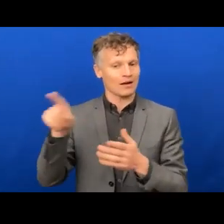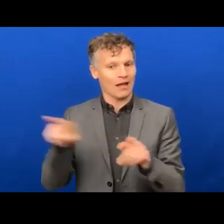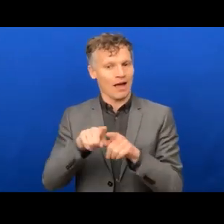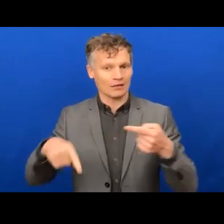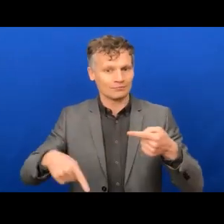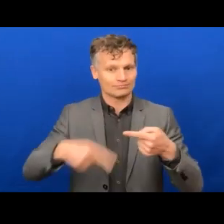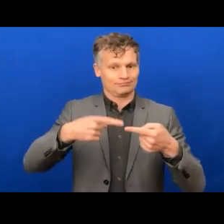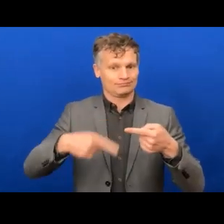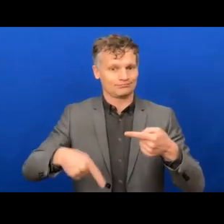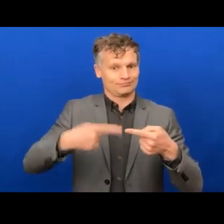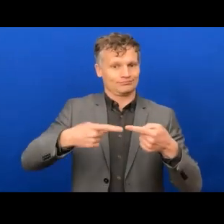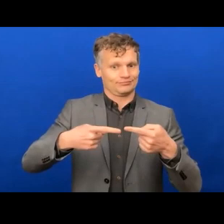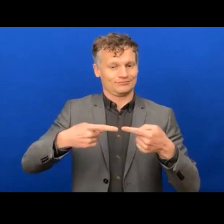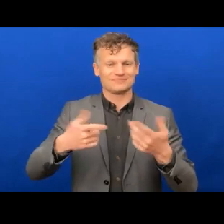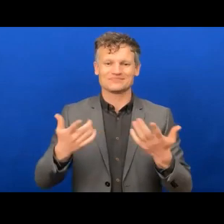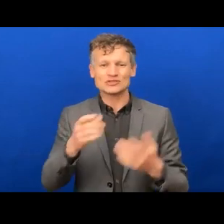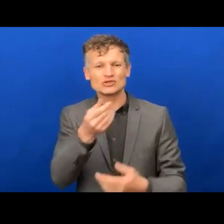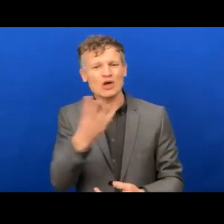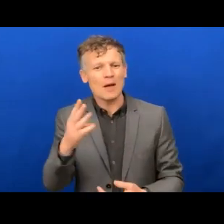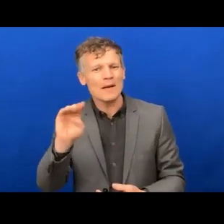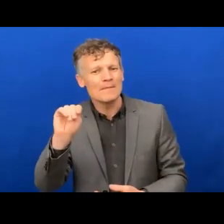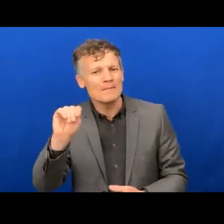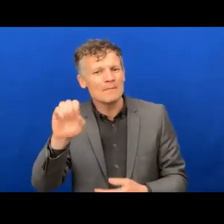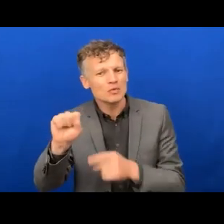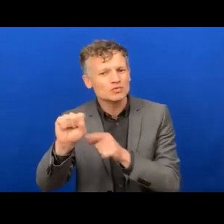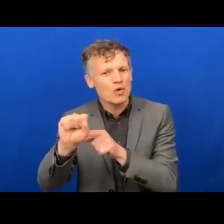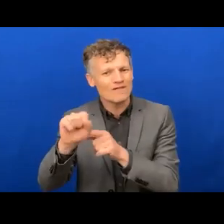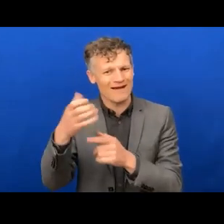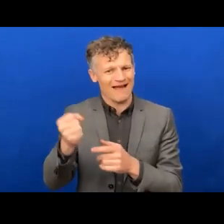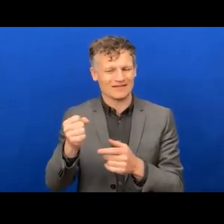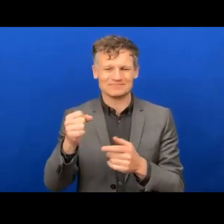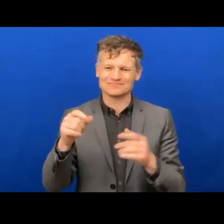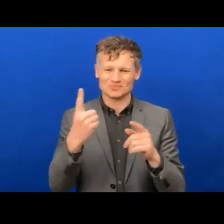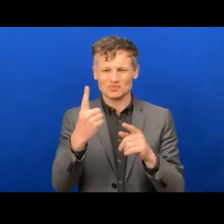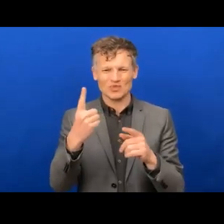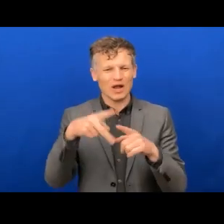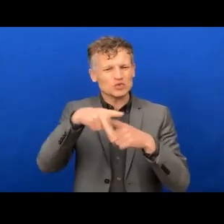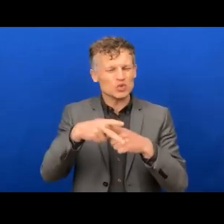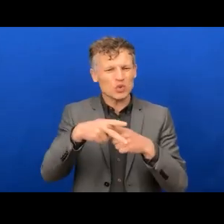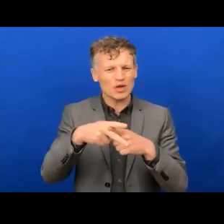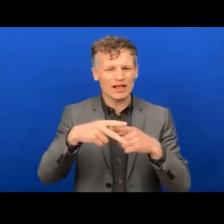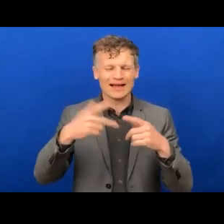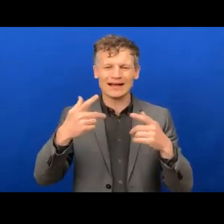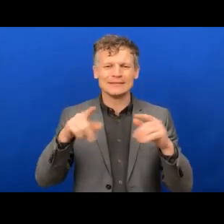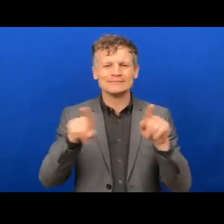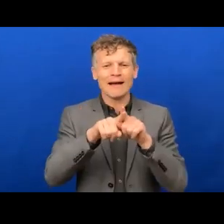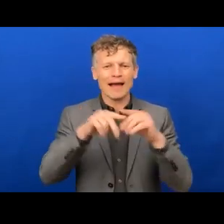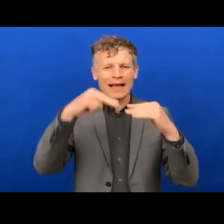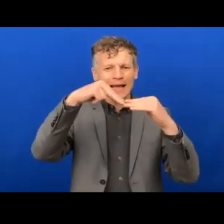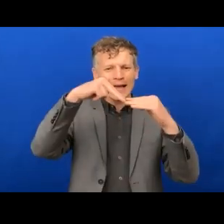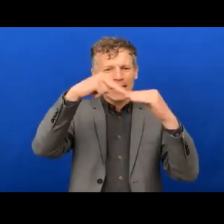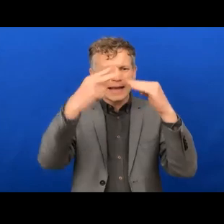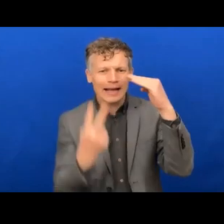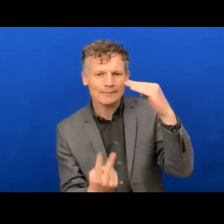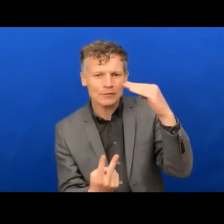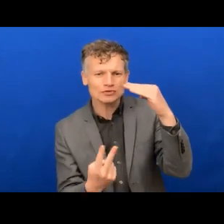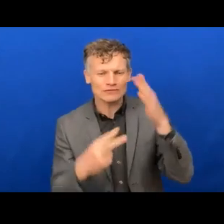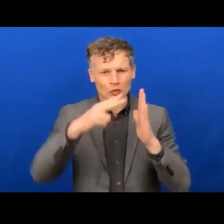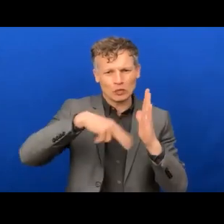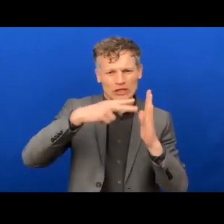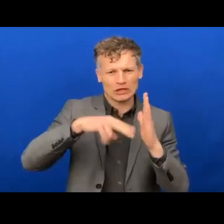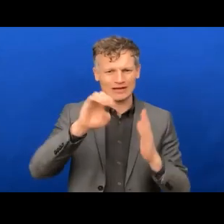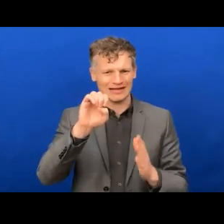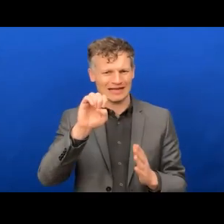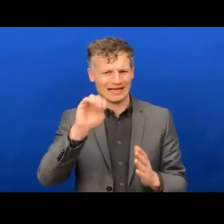Microsoft products like Immersive Reader will give you your text to speech highlighting your, you can break stuff